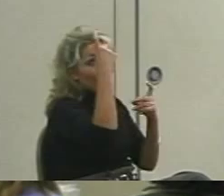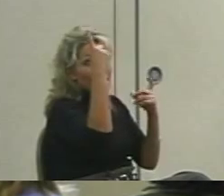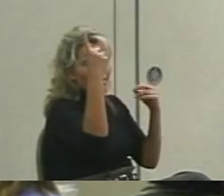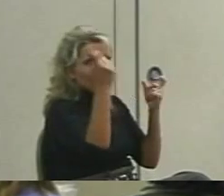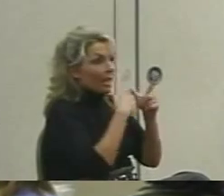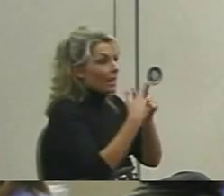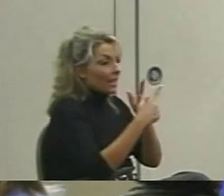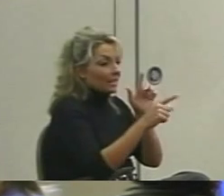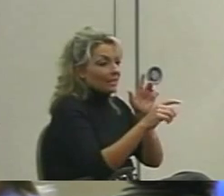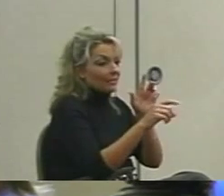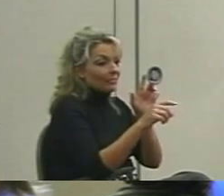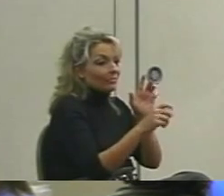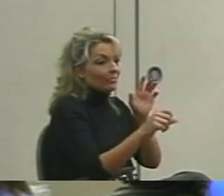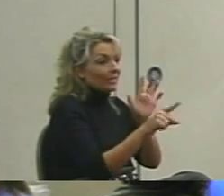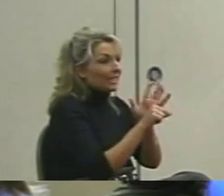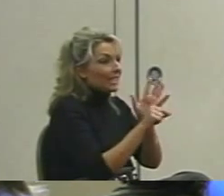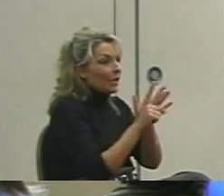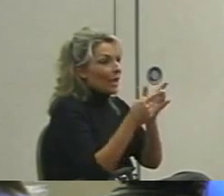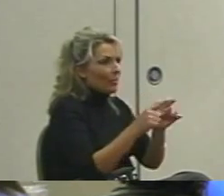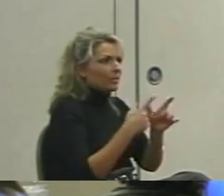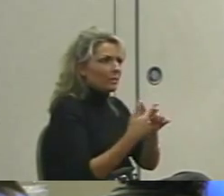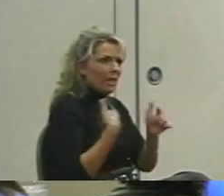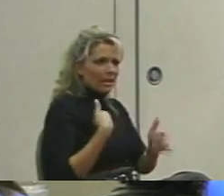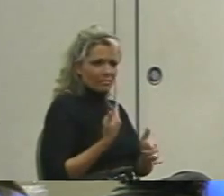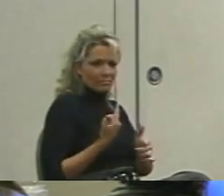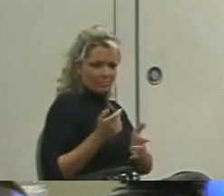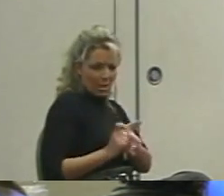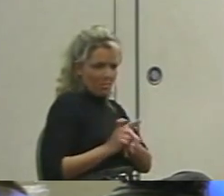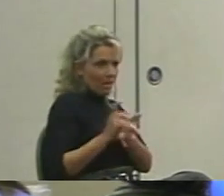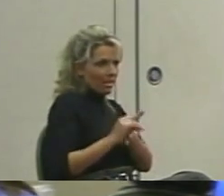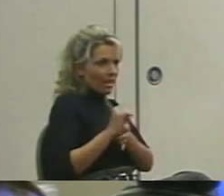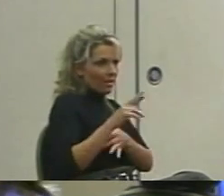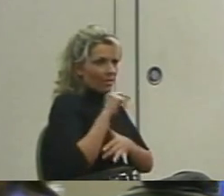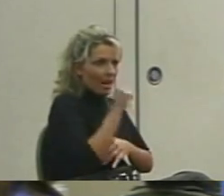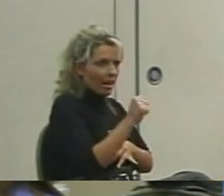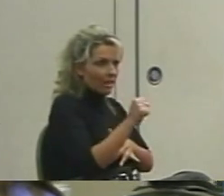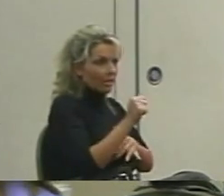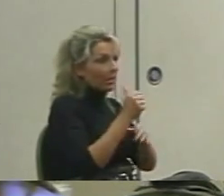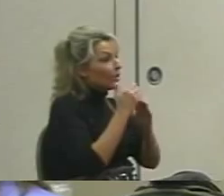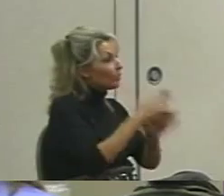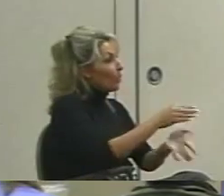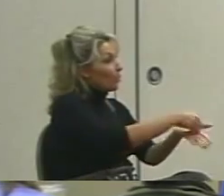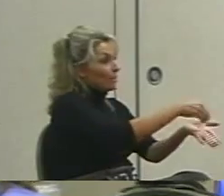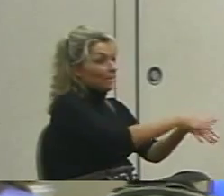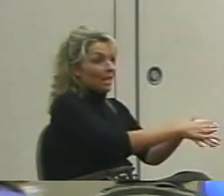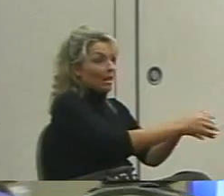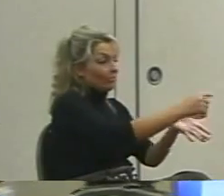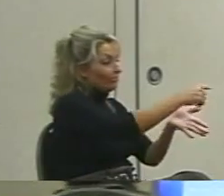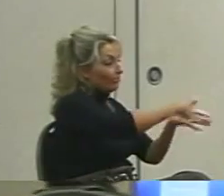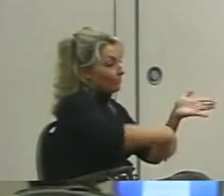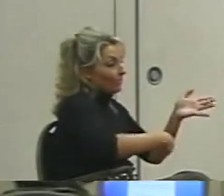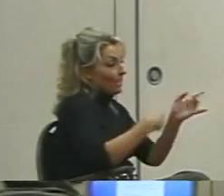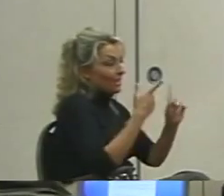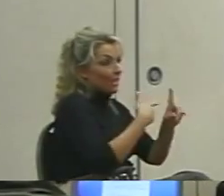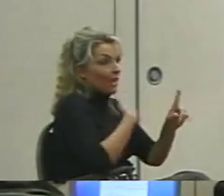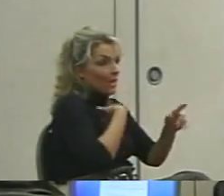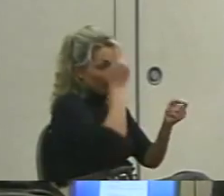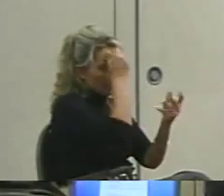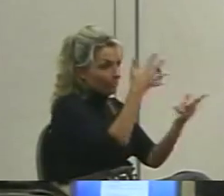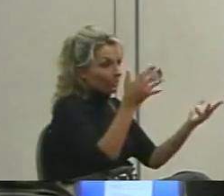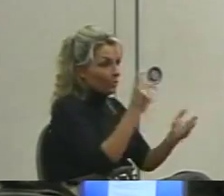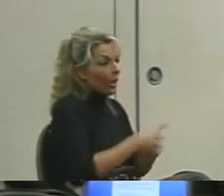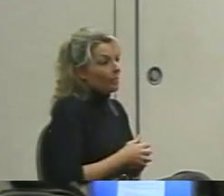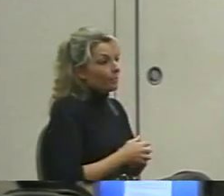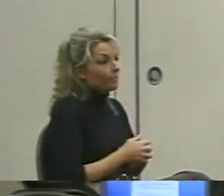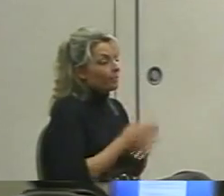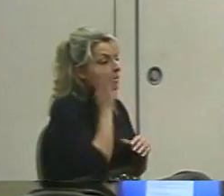signal goes off, and I think, did I already write that or not? And then I'm off. So don't put it until the time goes up. Okay, you're going